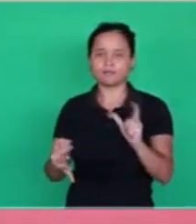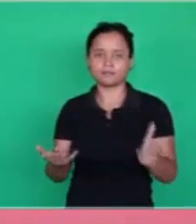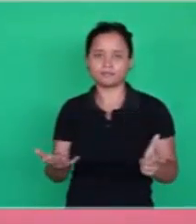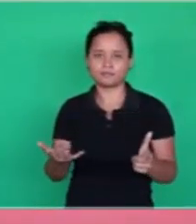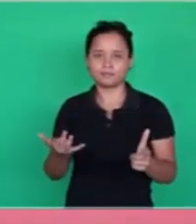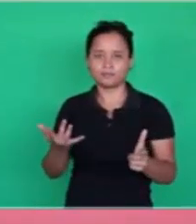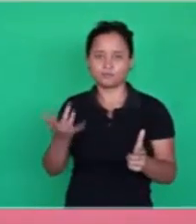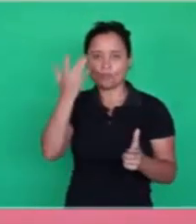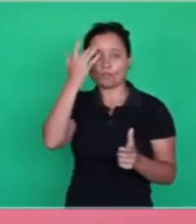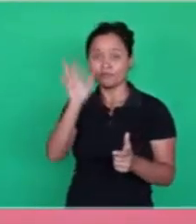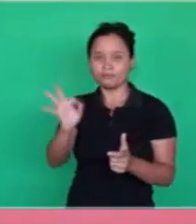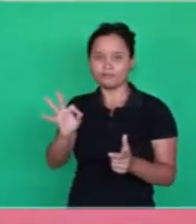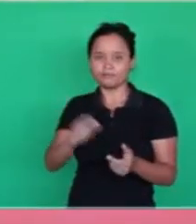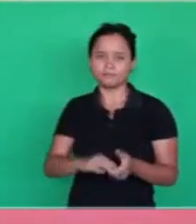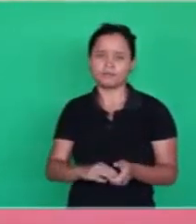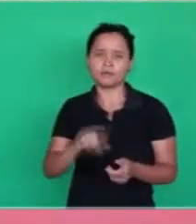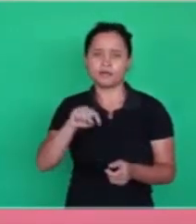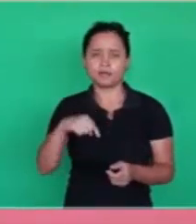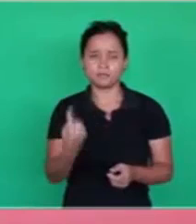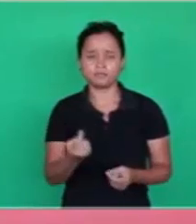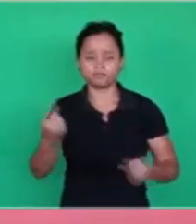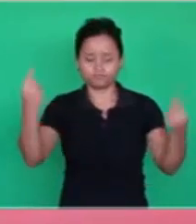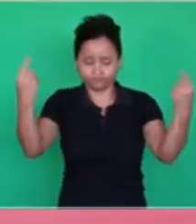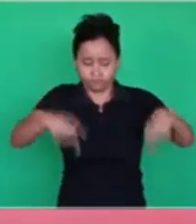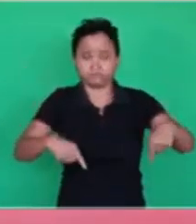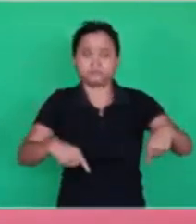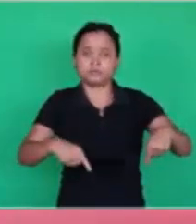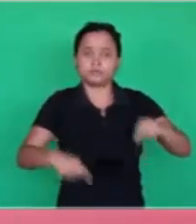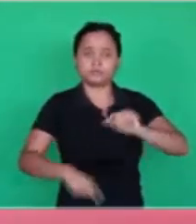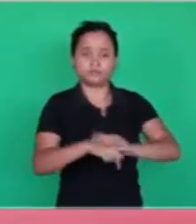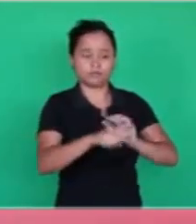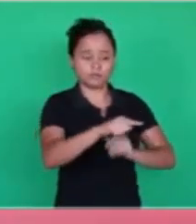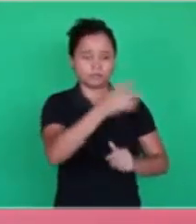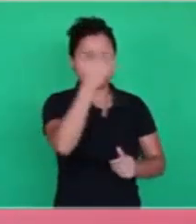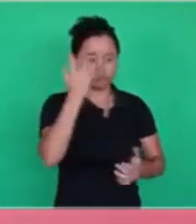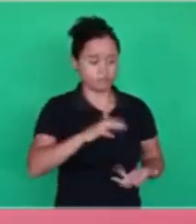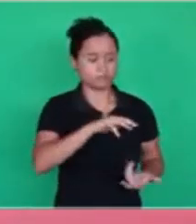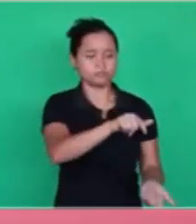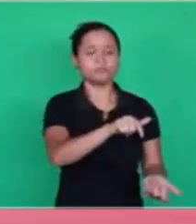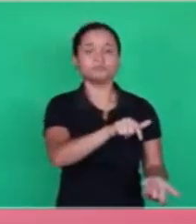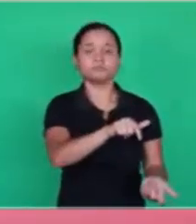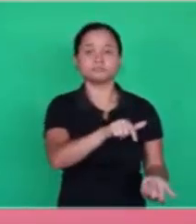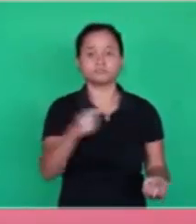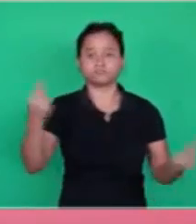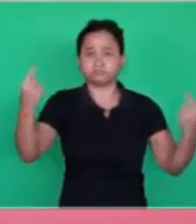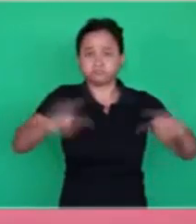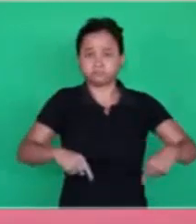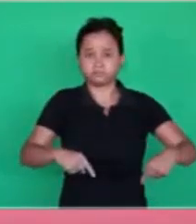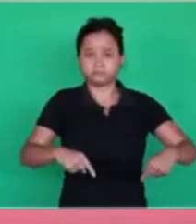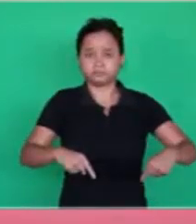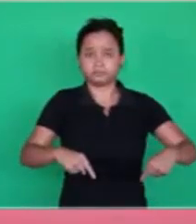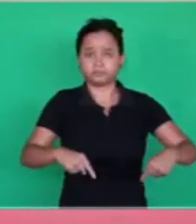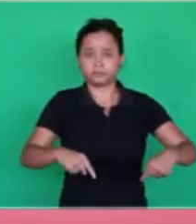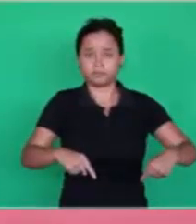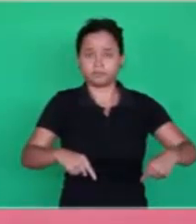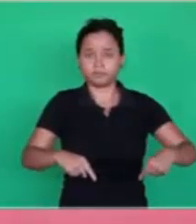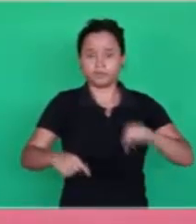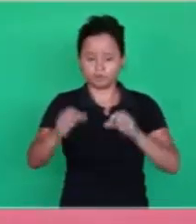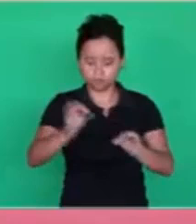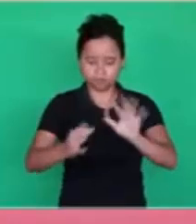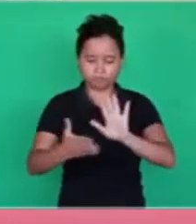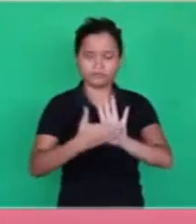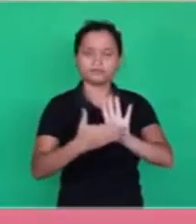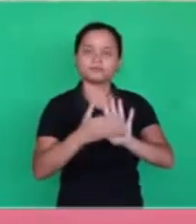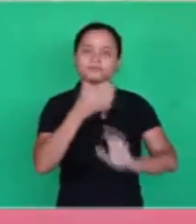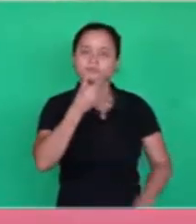We are here before the challenges that the world imposes to make opposition to